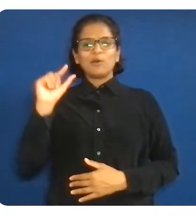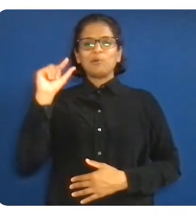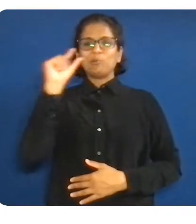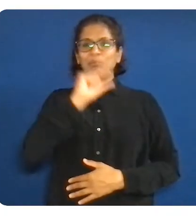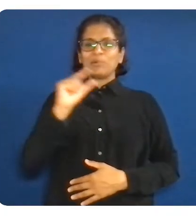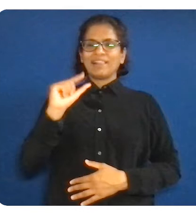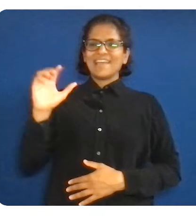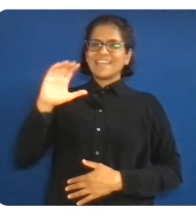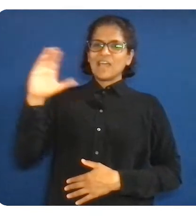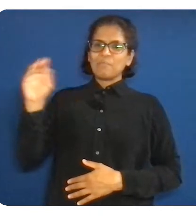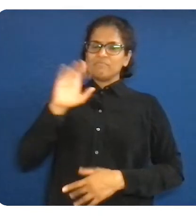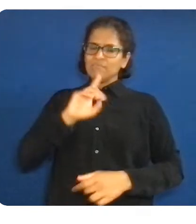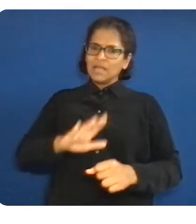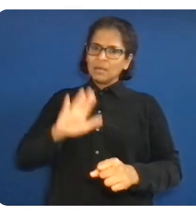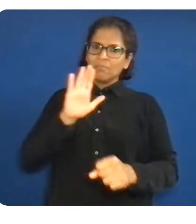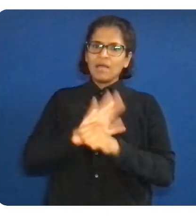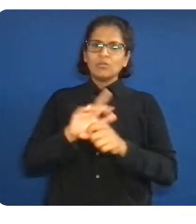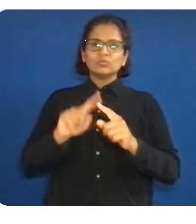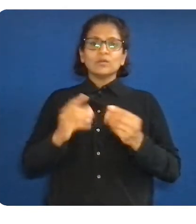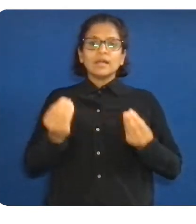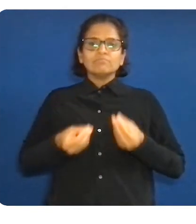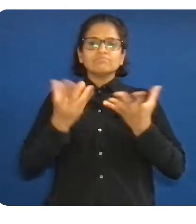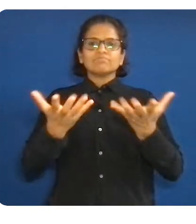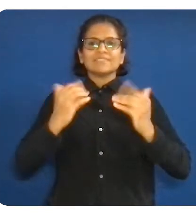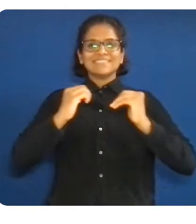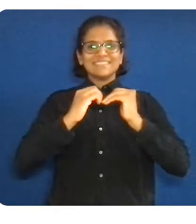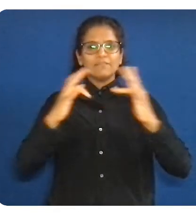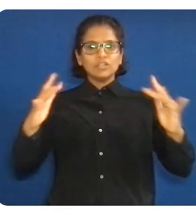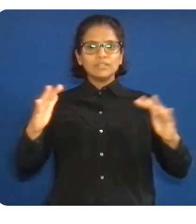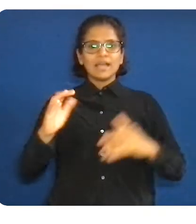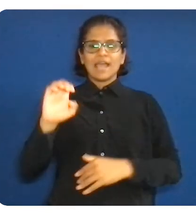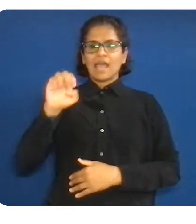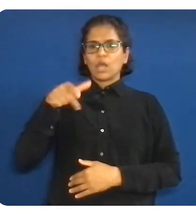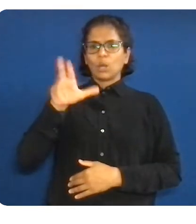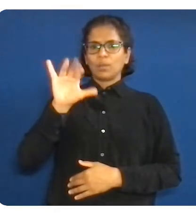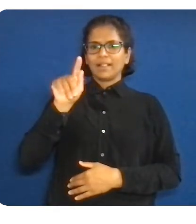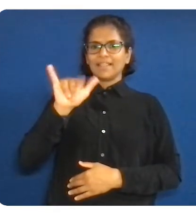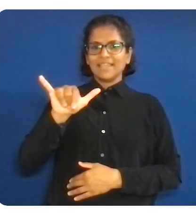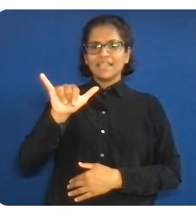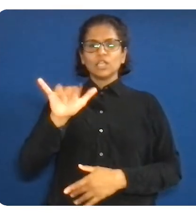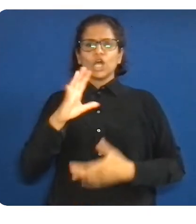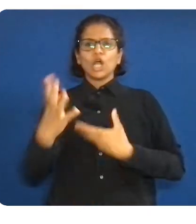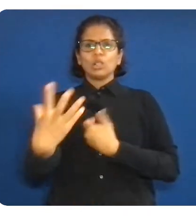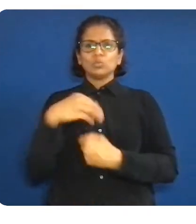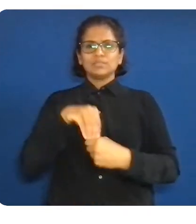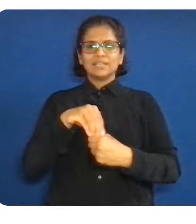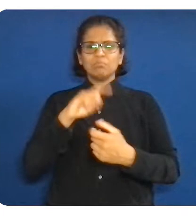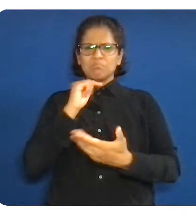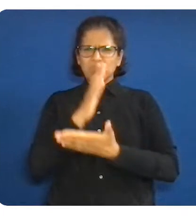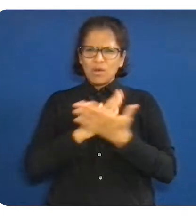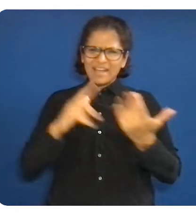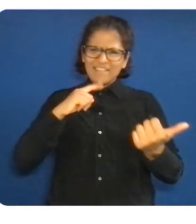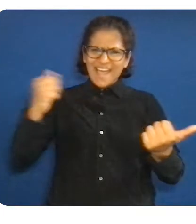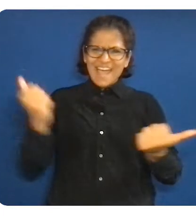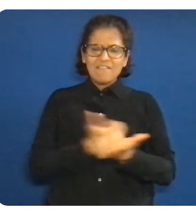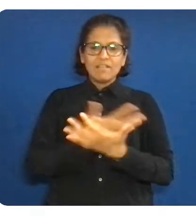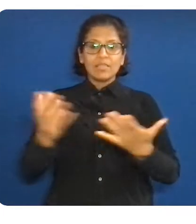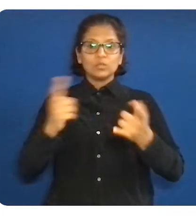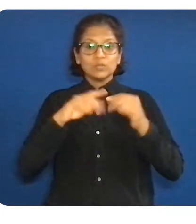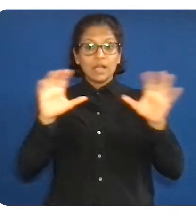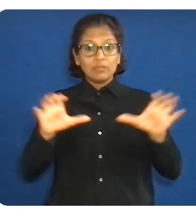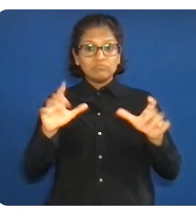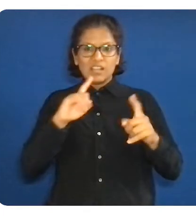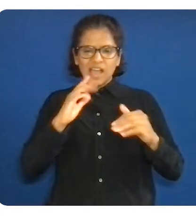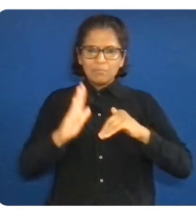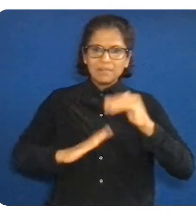equity, and inclusion a part of everything we do, from how we build our products to how we build our workforce.